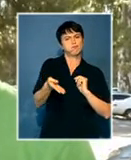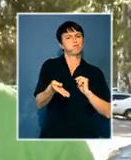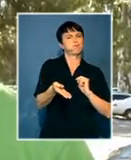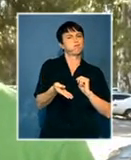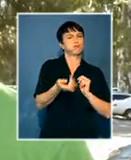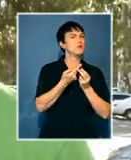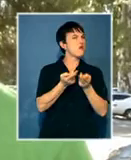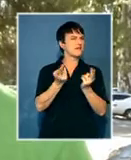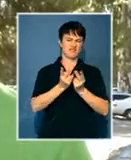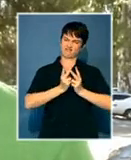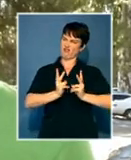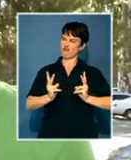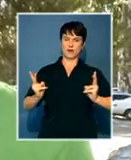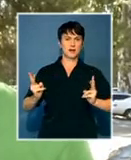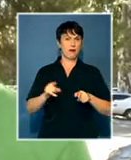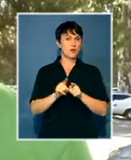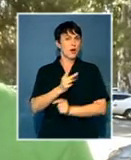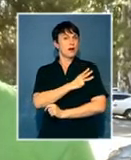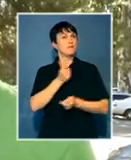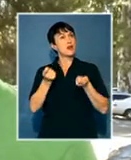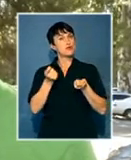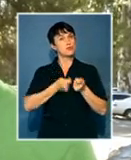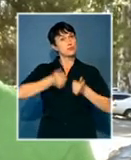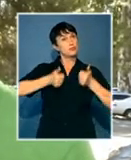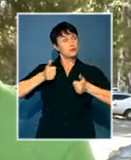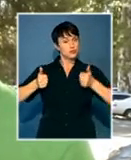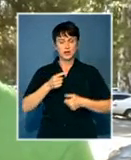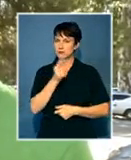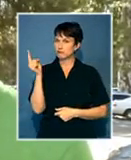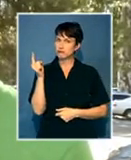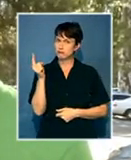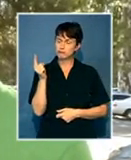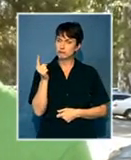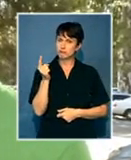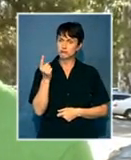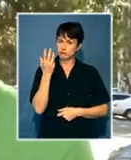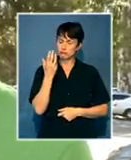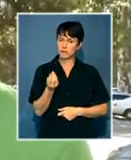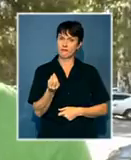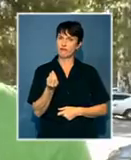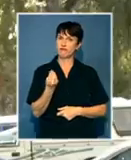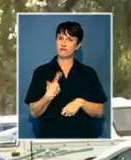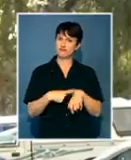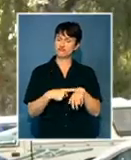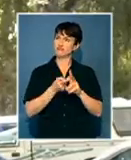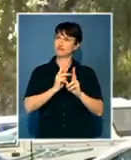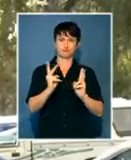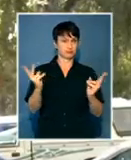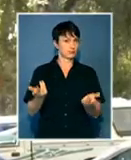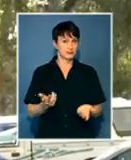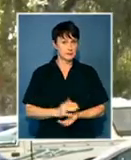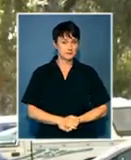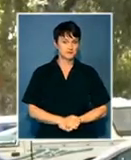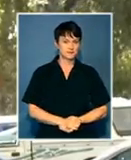And even the management itself, it is non-resist. So